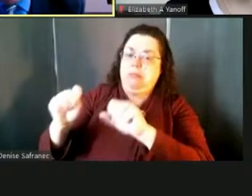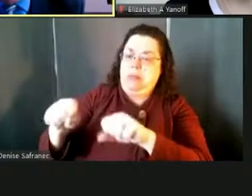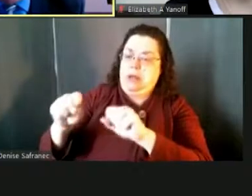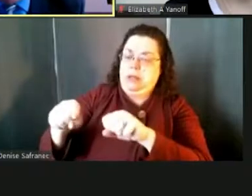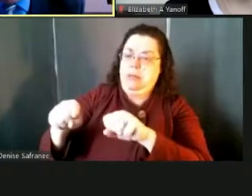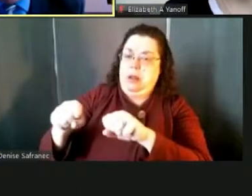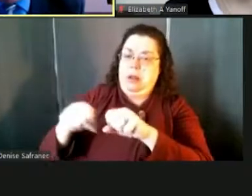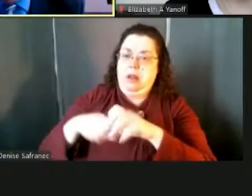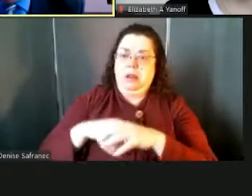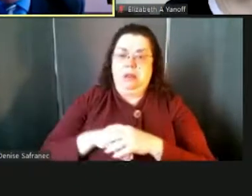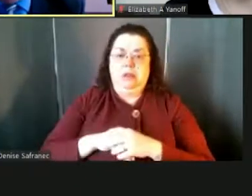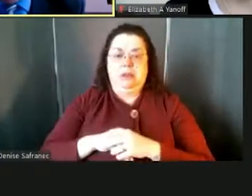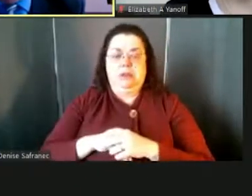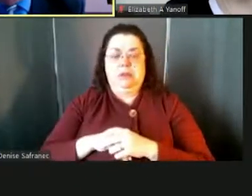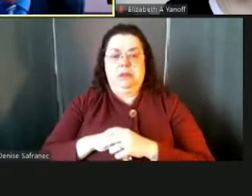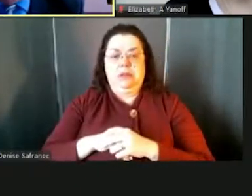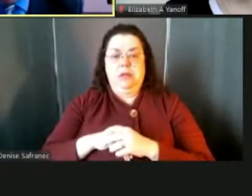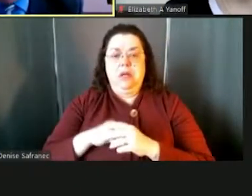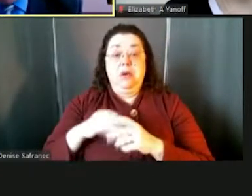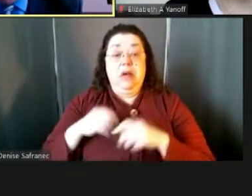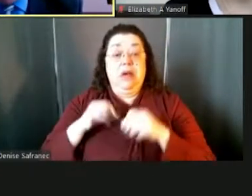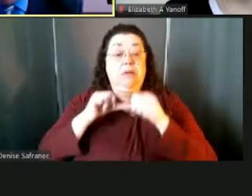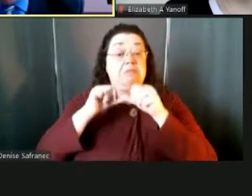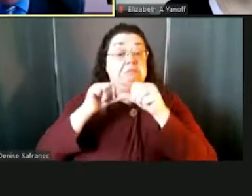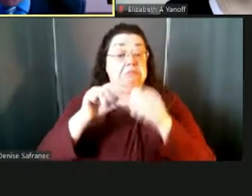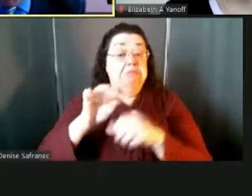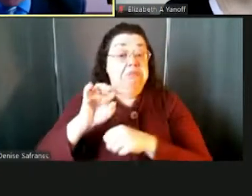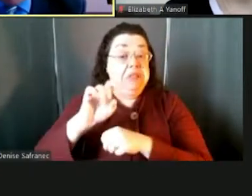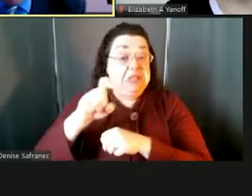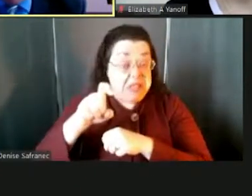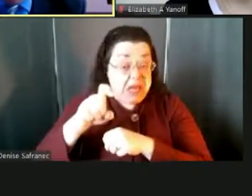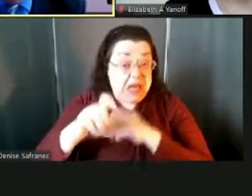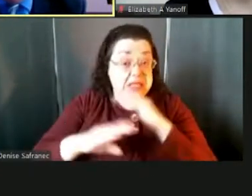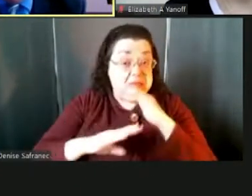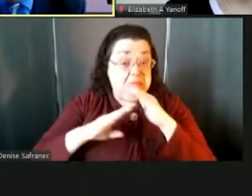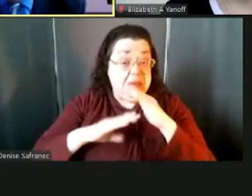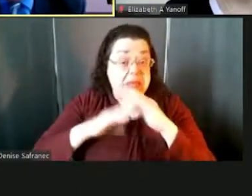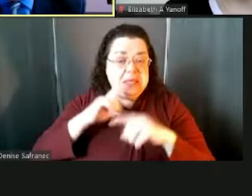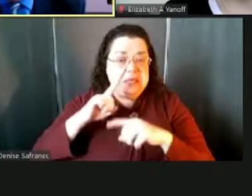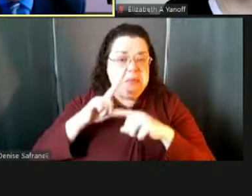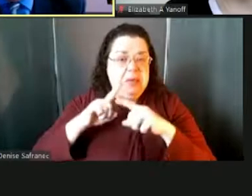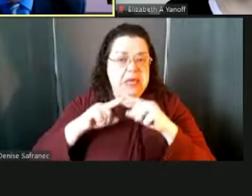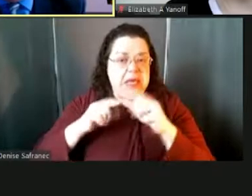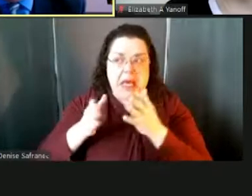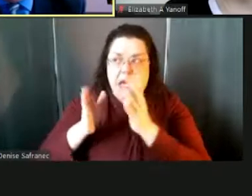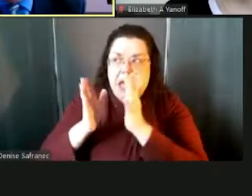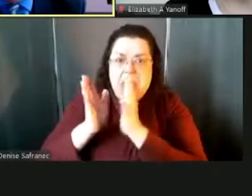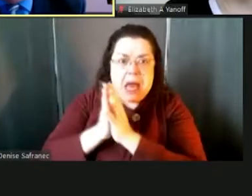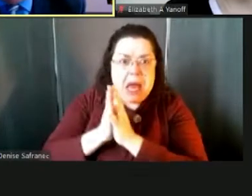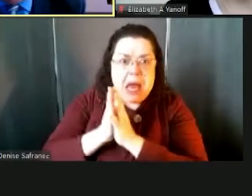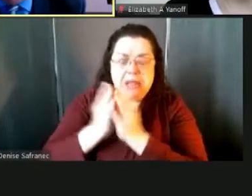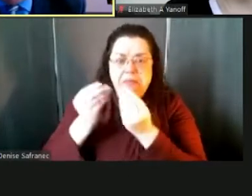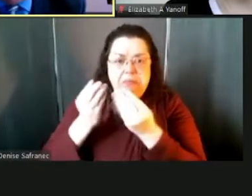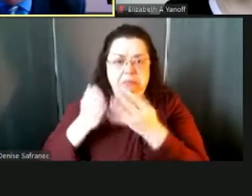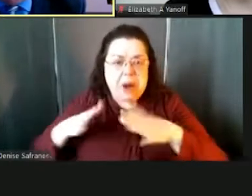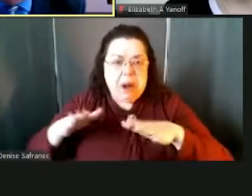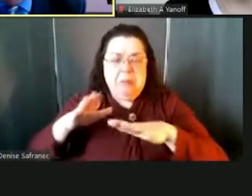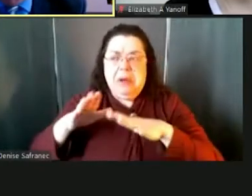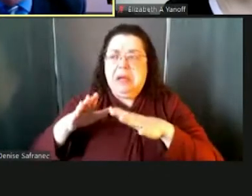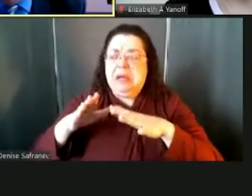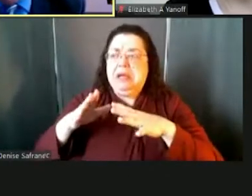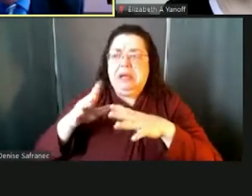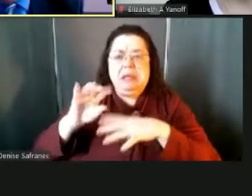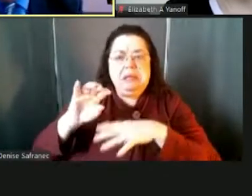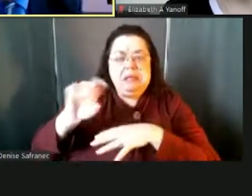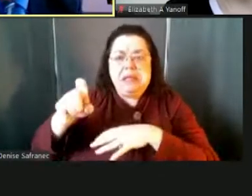um, fairly stable tax base. We can't overburden our property taxpayers with, um,